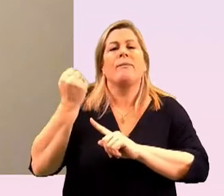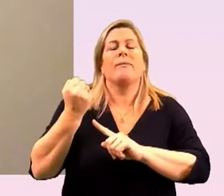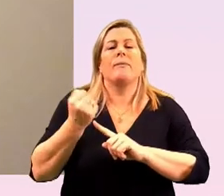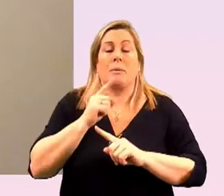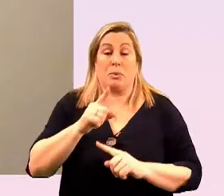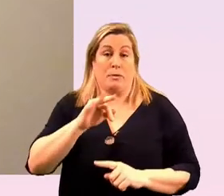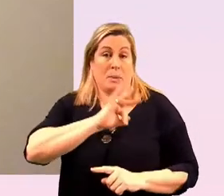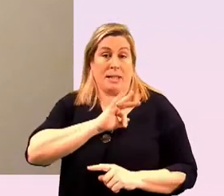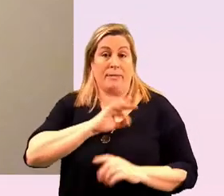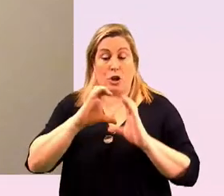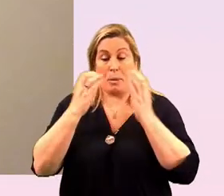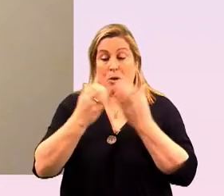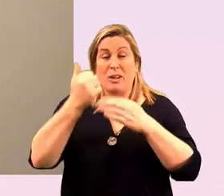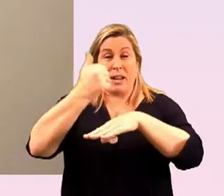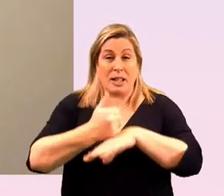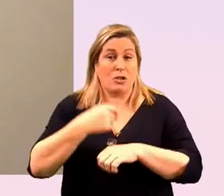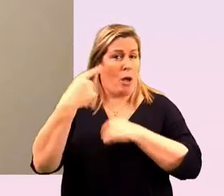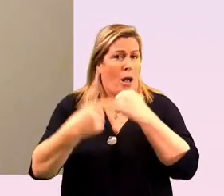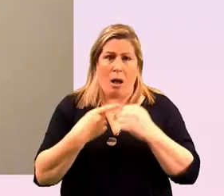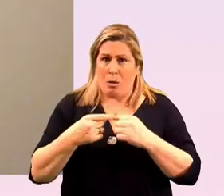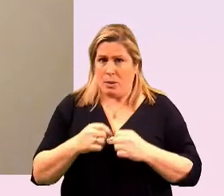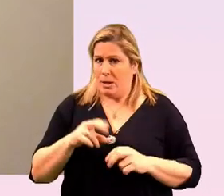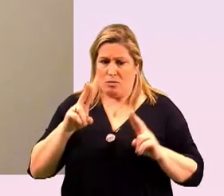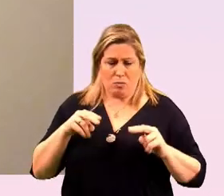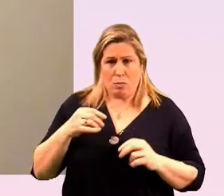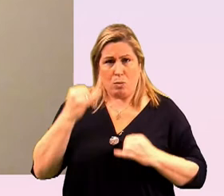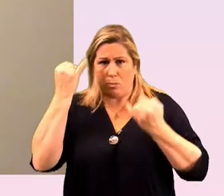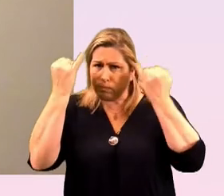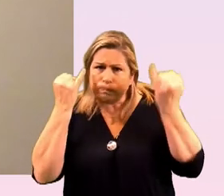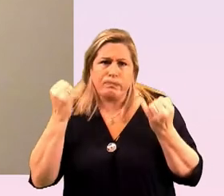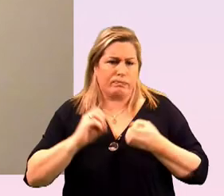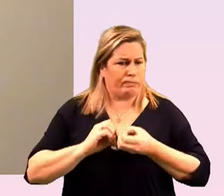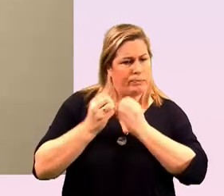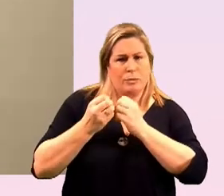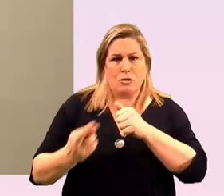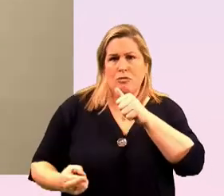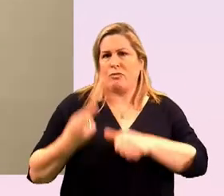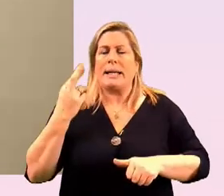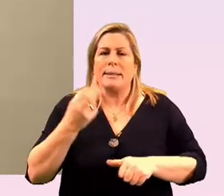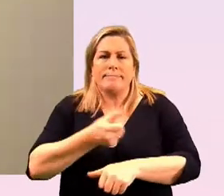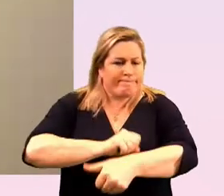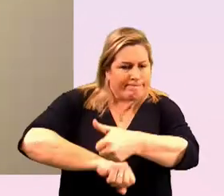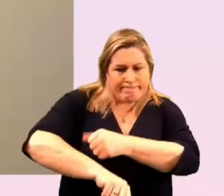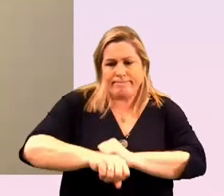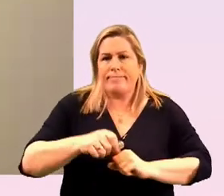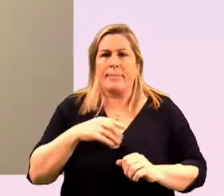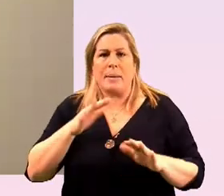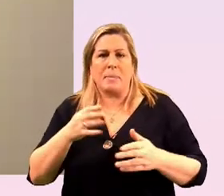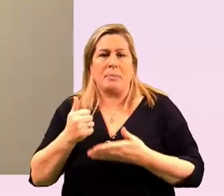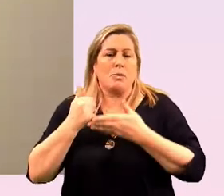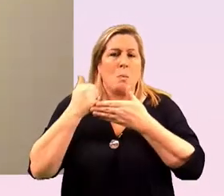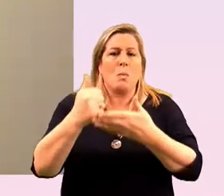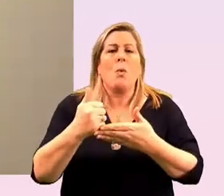for me community foundation has always been cutting edge maybe other people haven't gone yet or it has supported